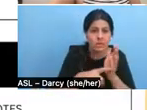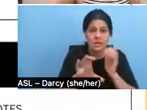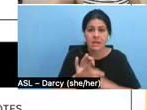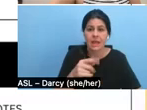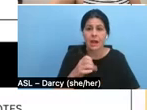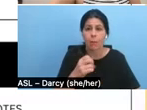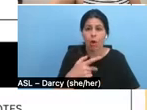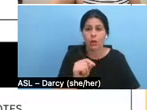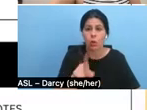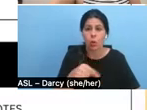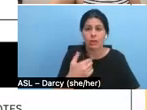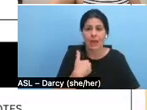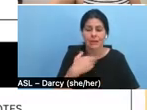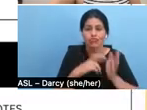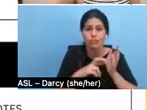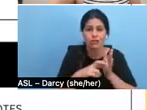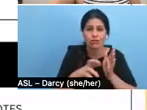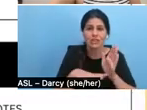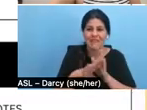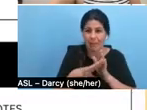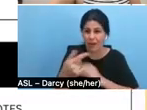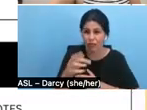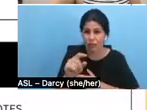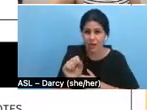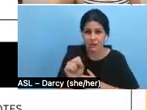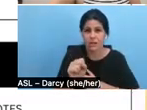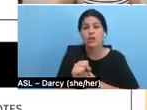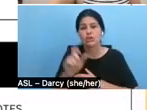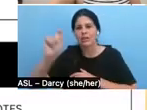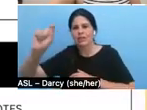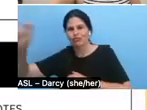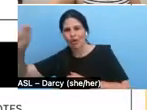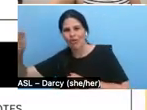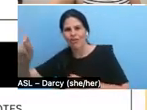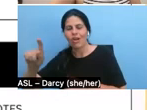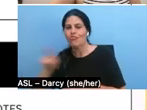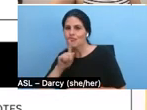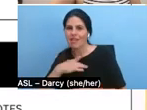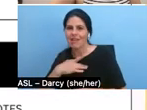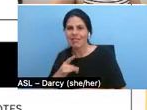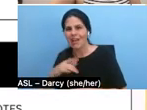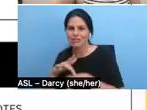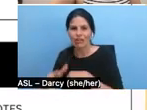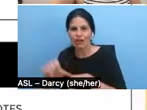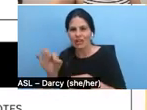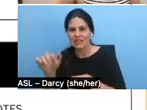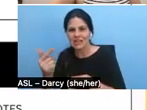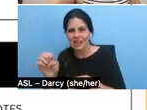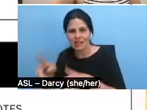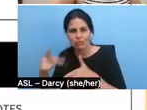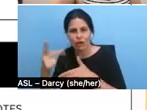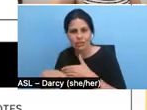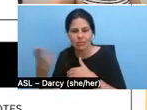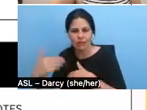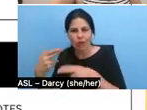wrote here in a sample notes, example, really likes early stage projects, has one open call deadline a year. They used to be rolling.